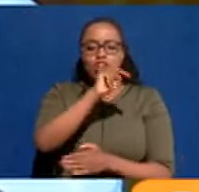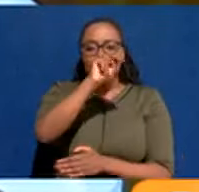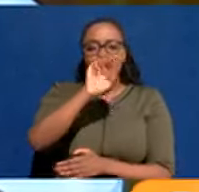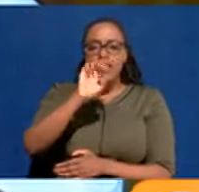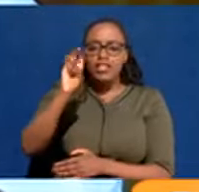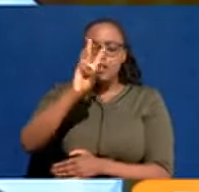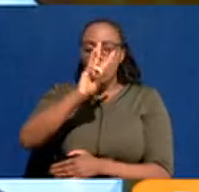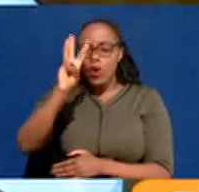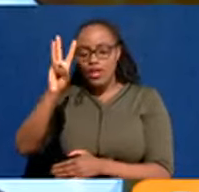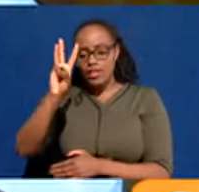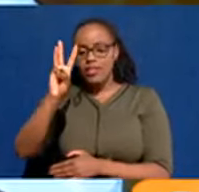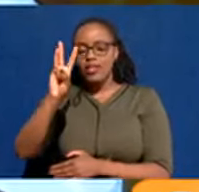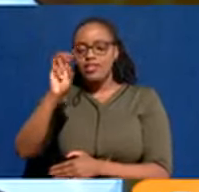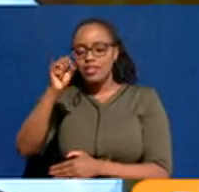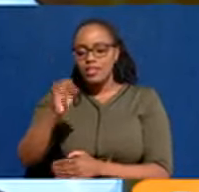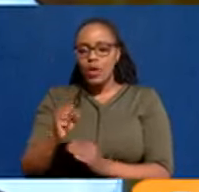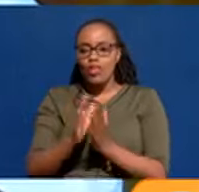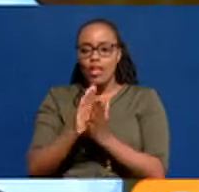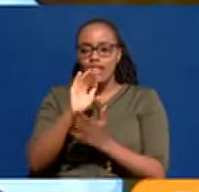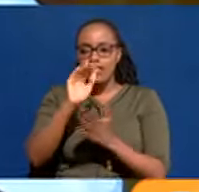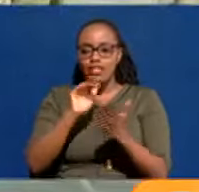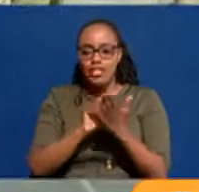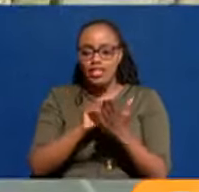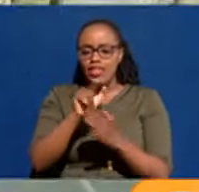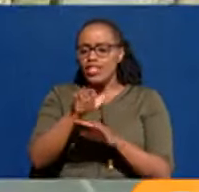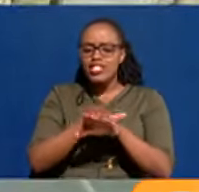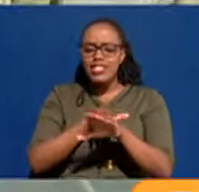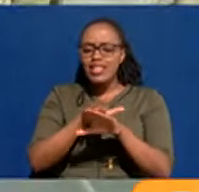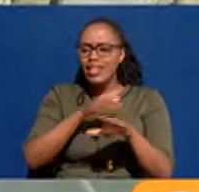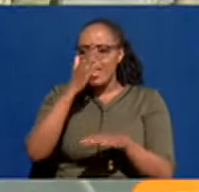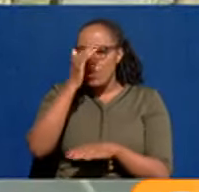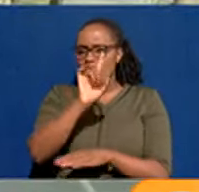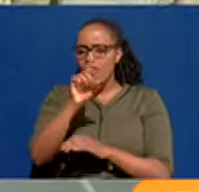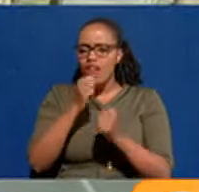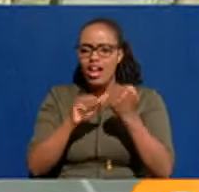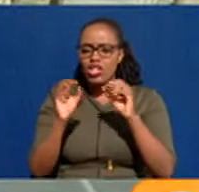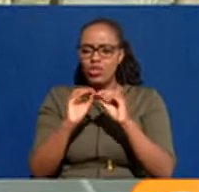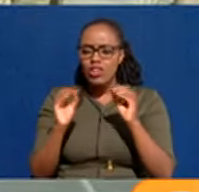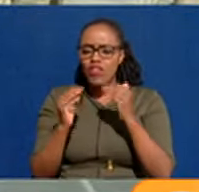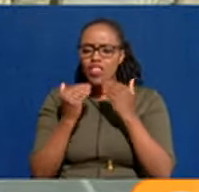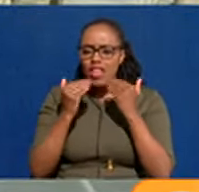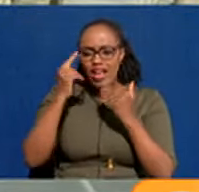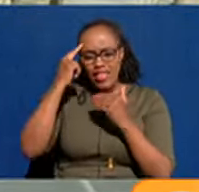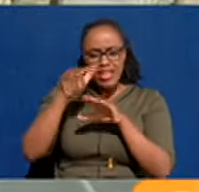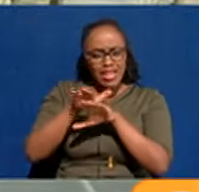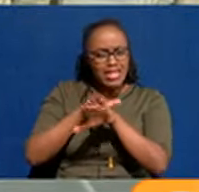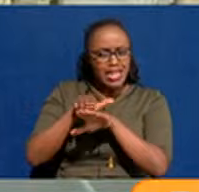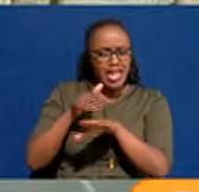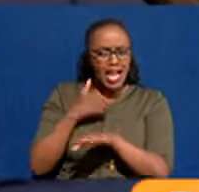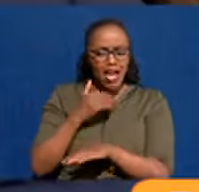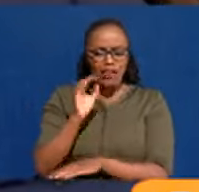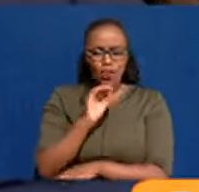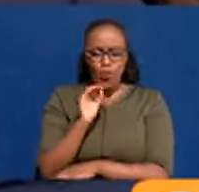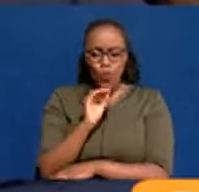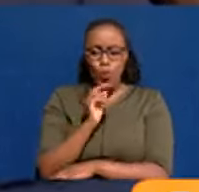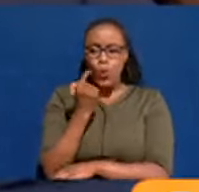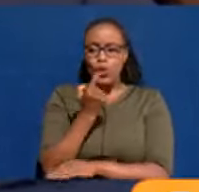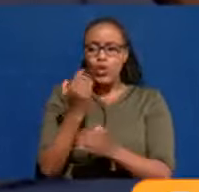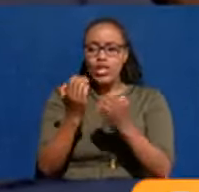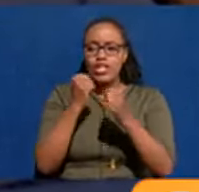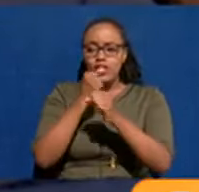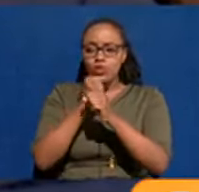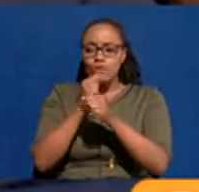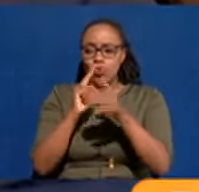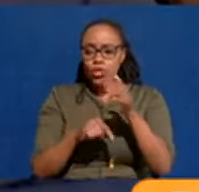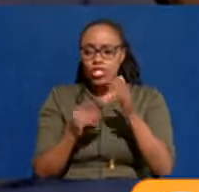west, south, and central. Why is that delayed? Yeah, thank you. I don't think it is delayed. What we need to do is to